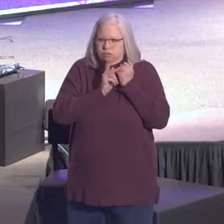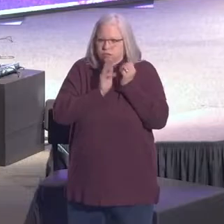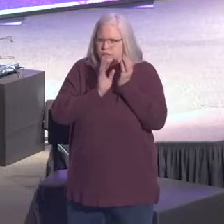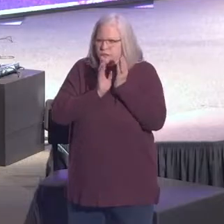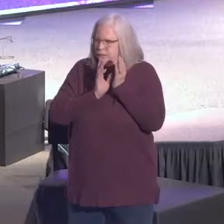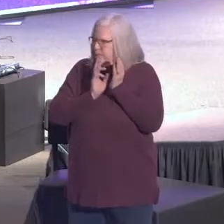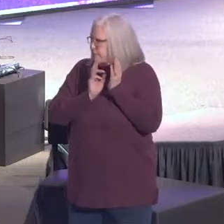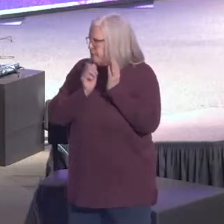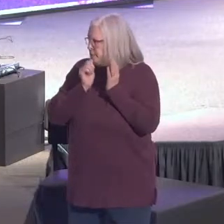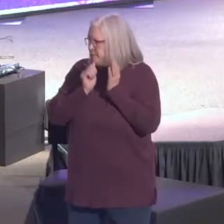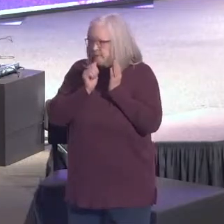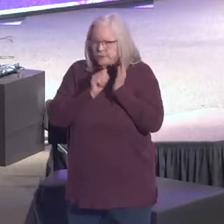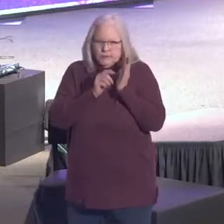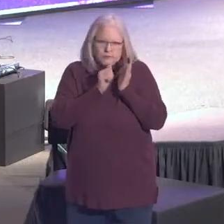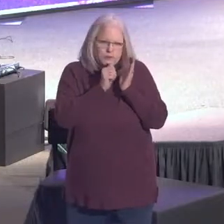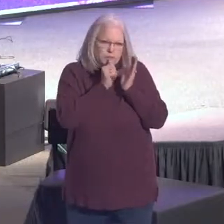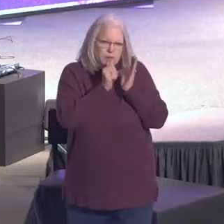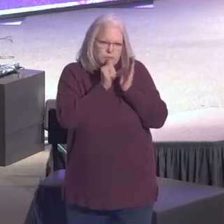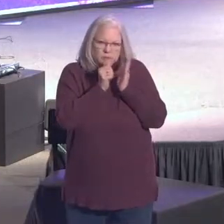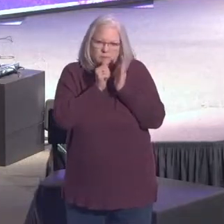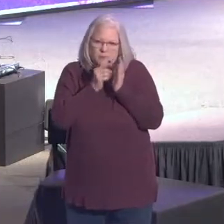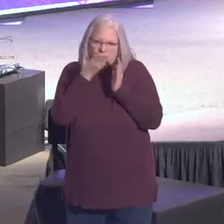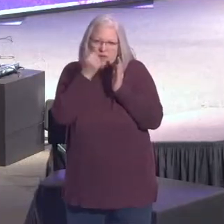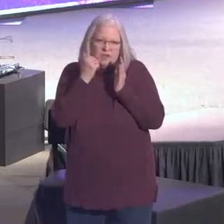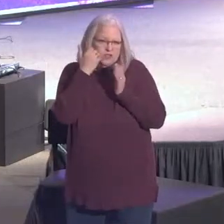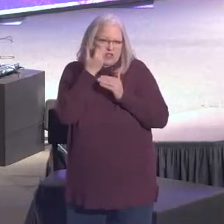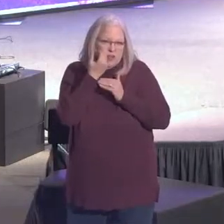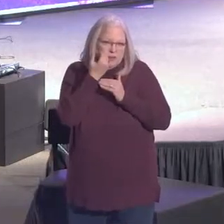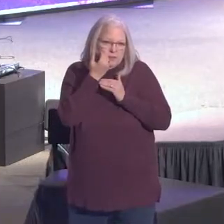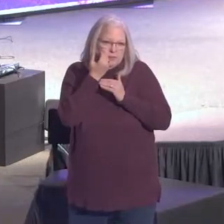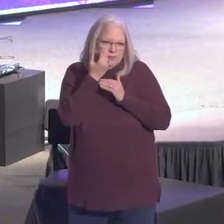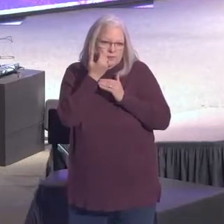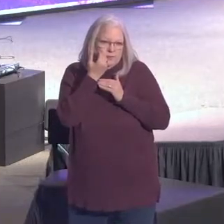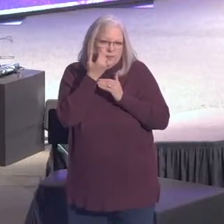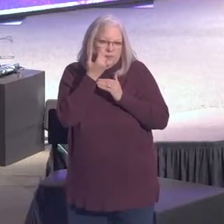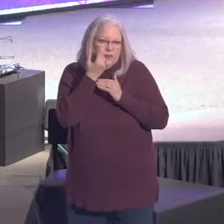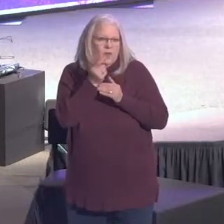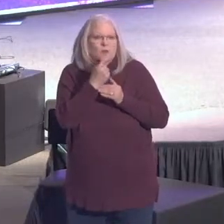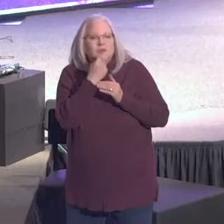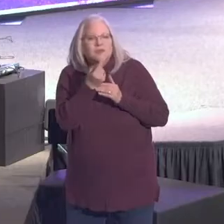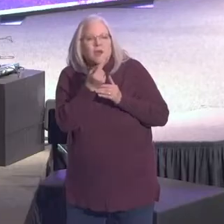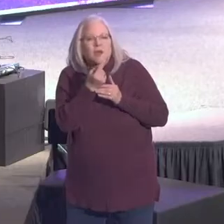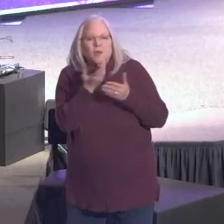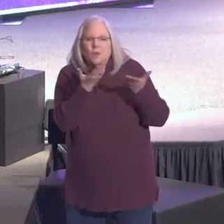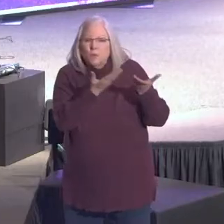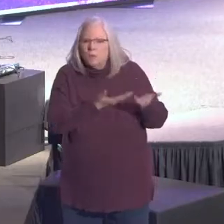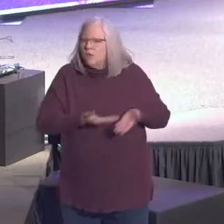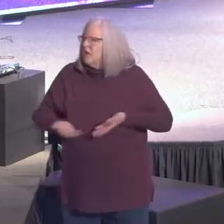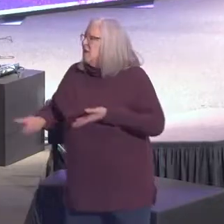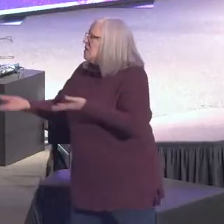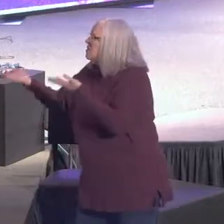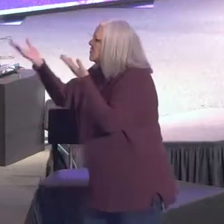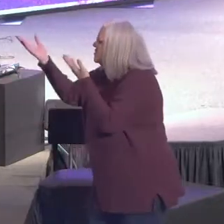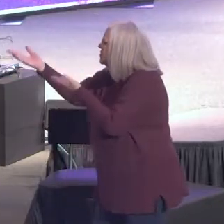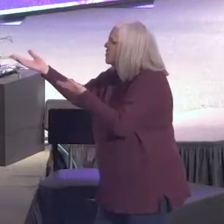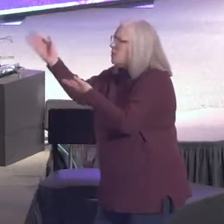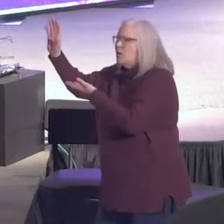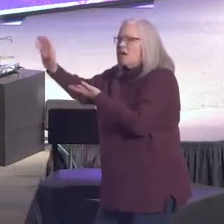because of the shame. And I want to tell you today to bring it all to the cross.